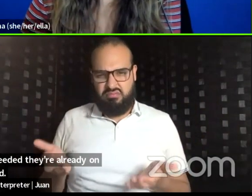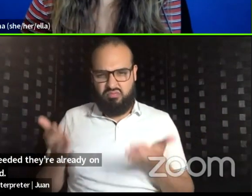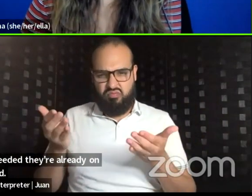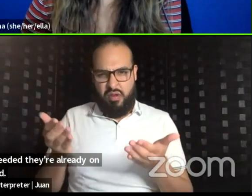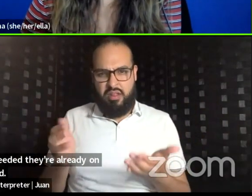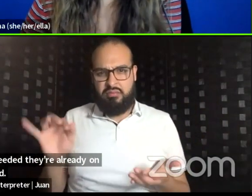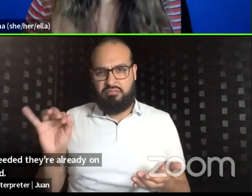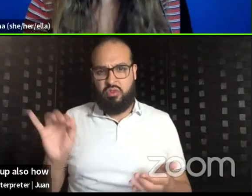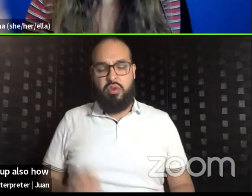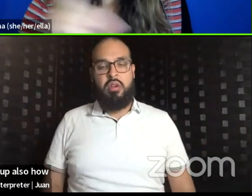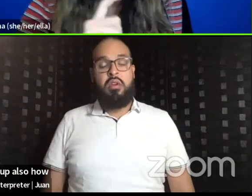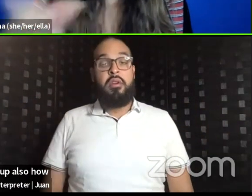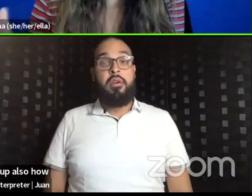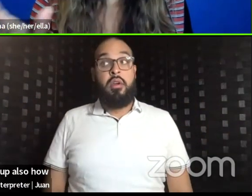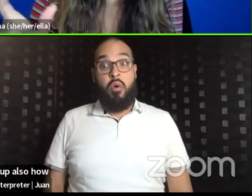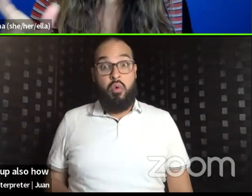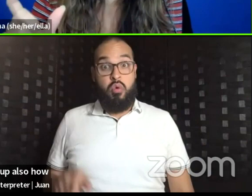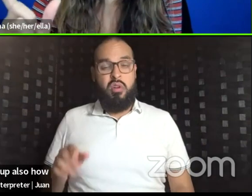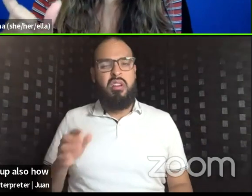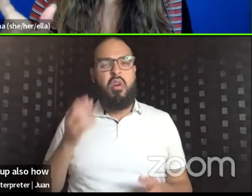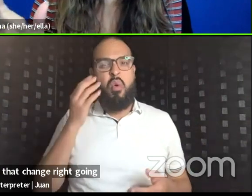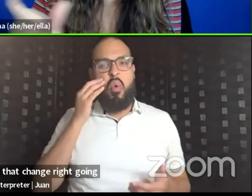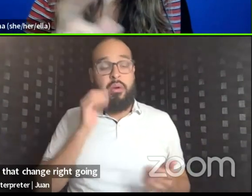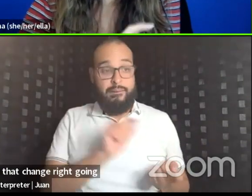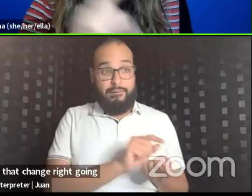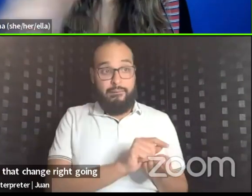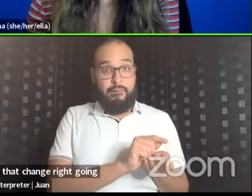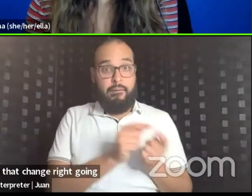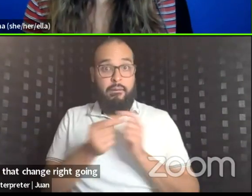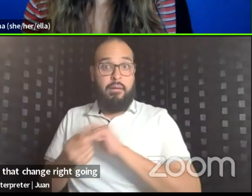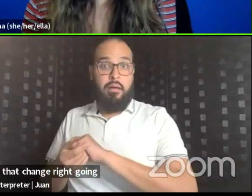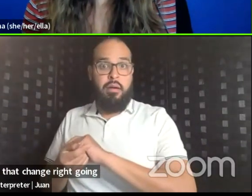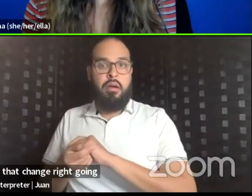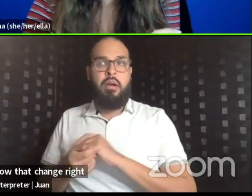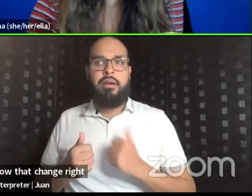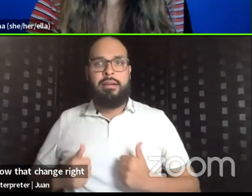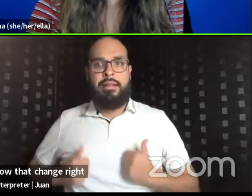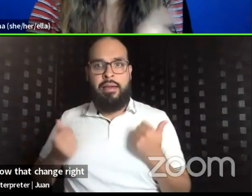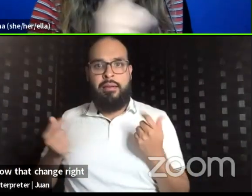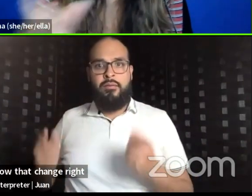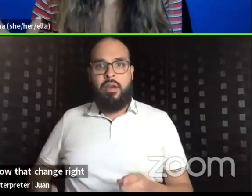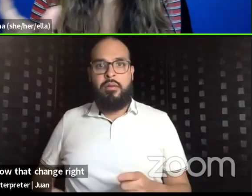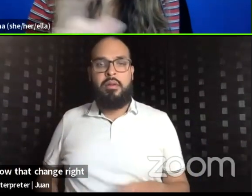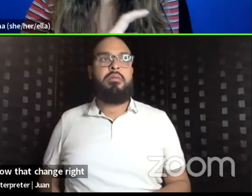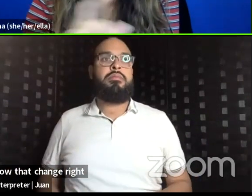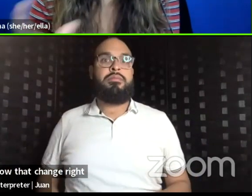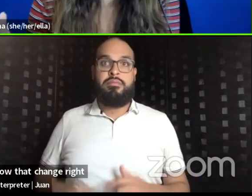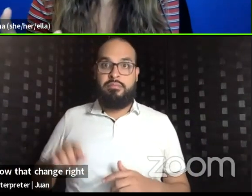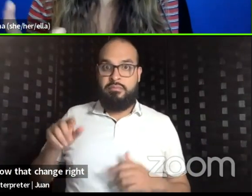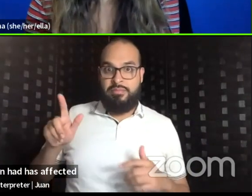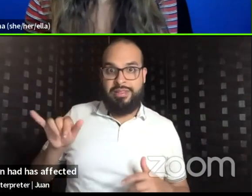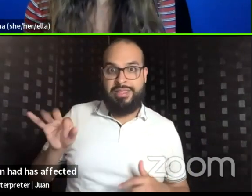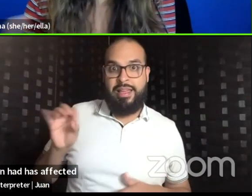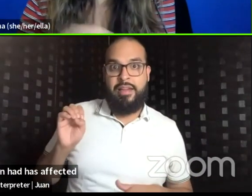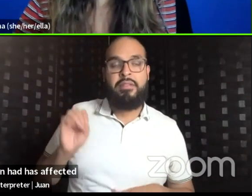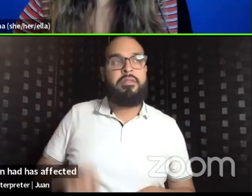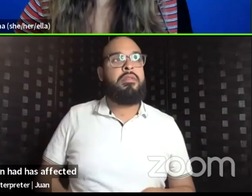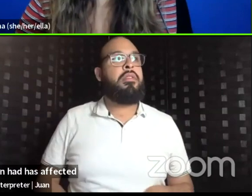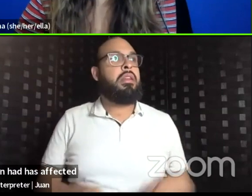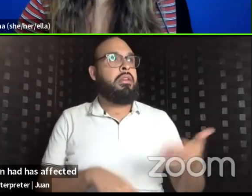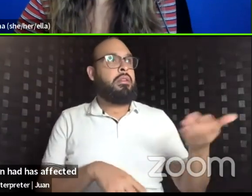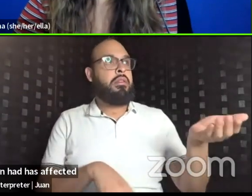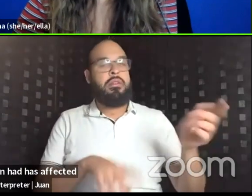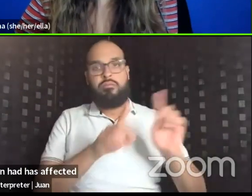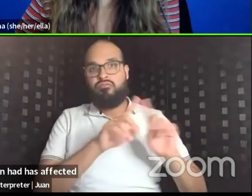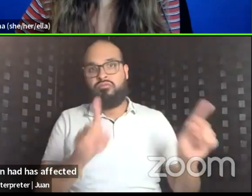that change, right, going into, in life and on screen had, has affected a lot of people, right,